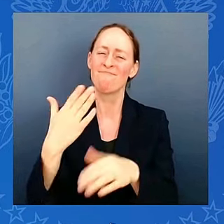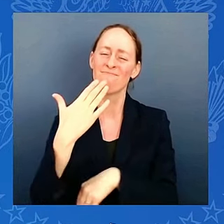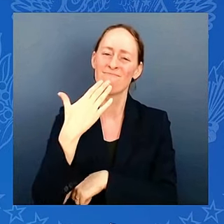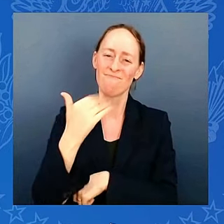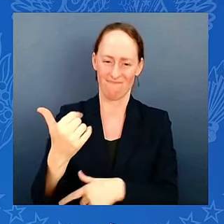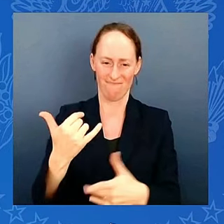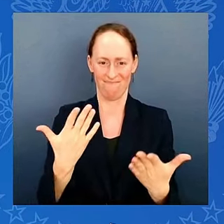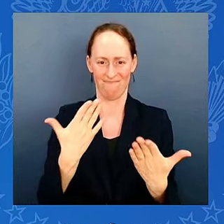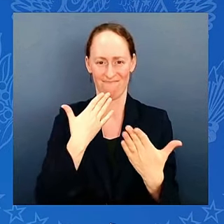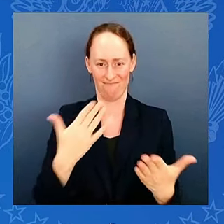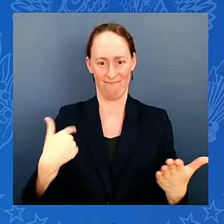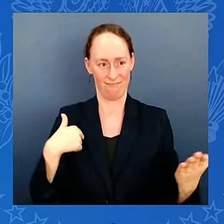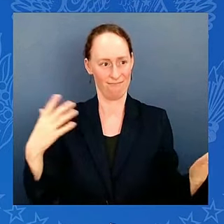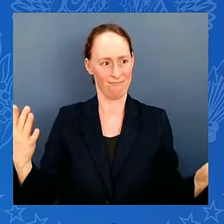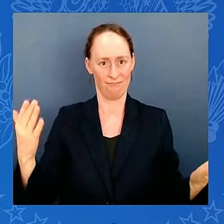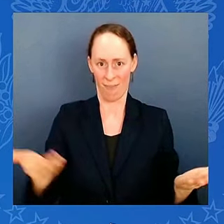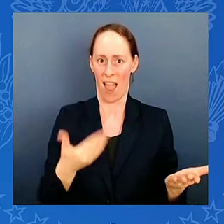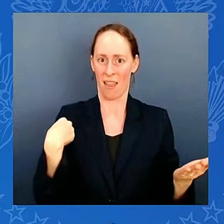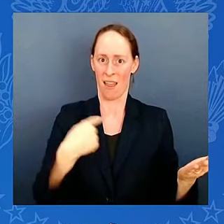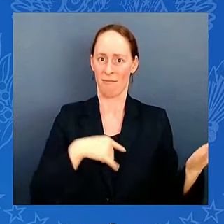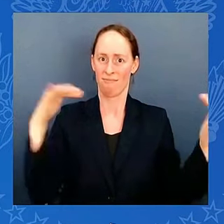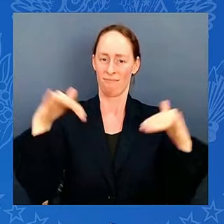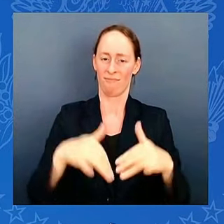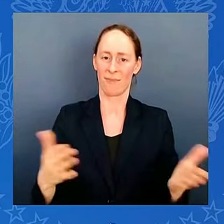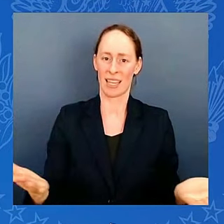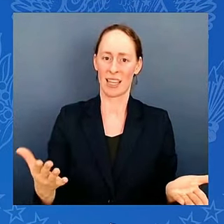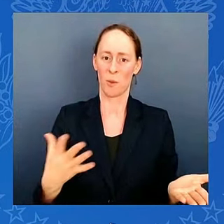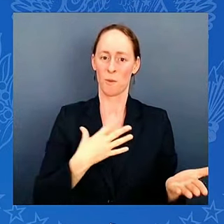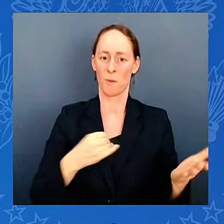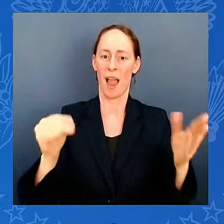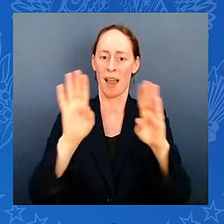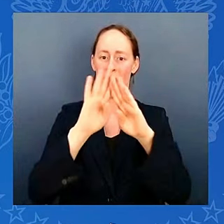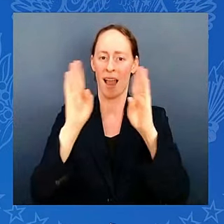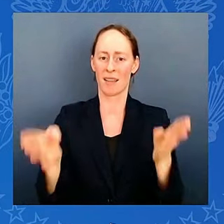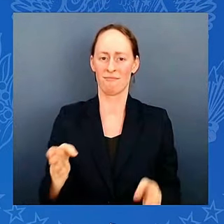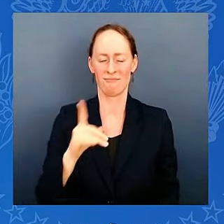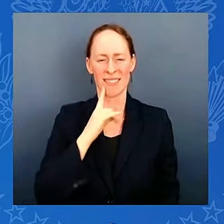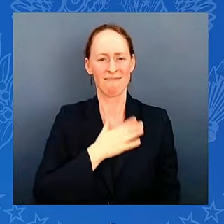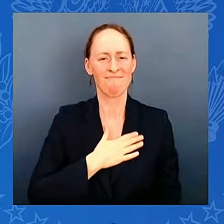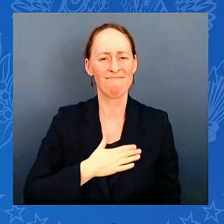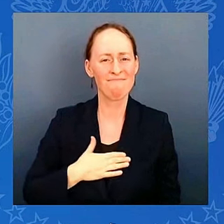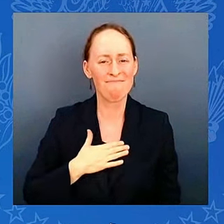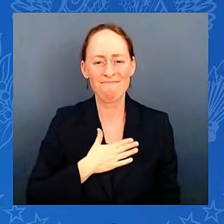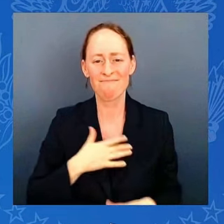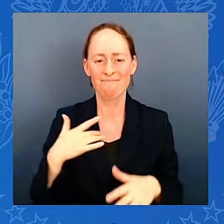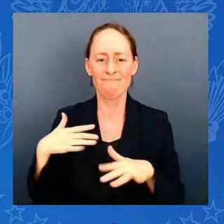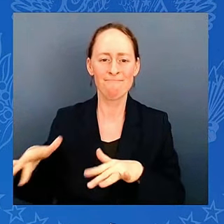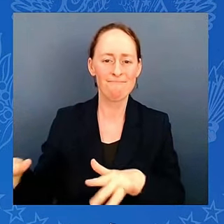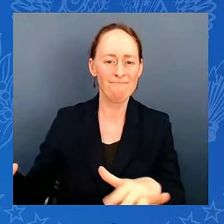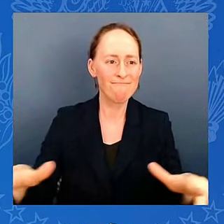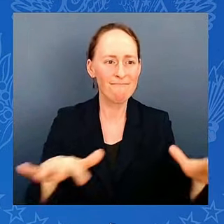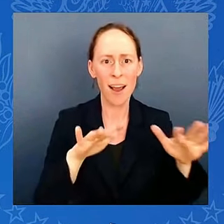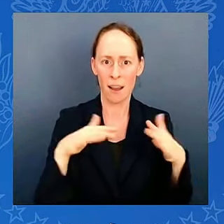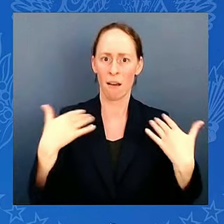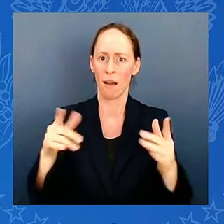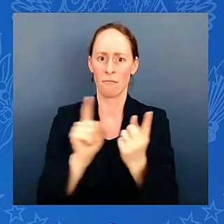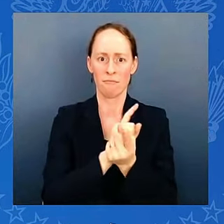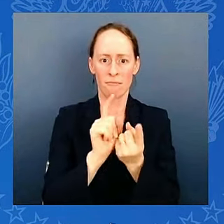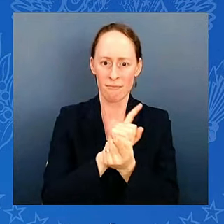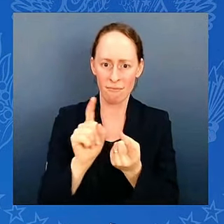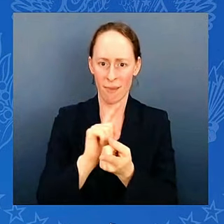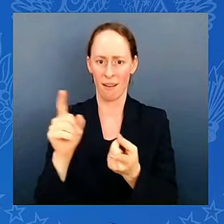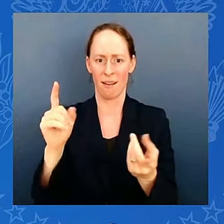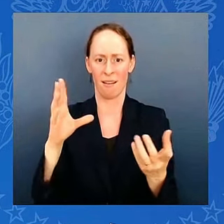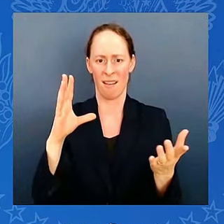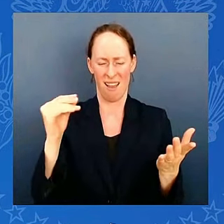all have graciously accommodated our rigorous schedule and provided us an unbelievable reception, for which we are extremely grateful. So, thank you.